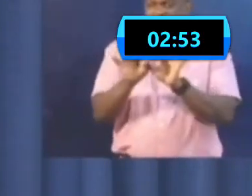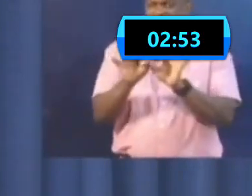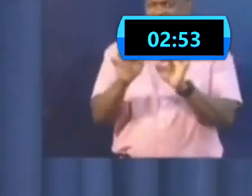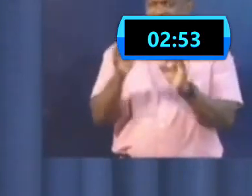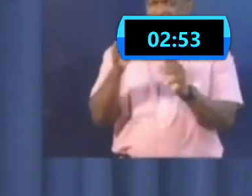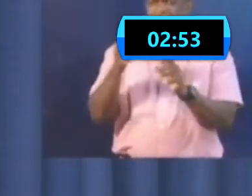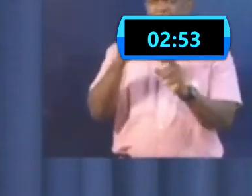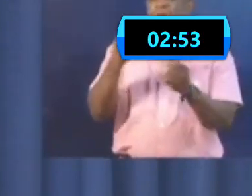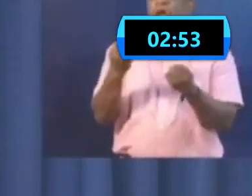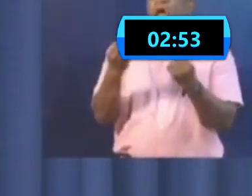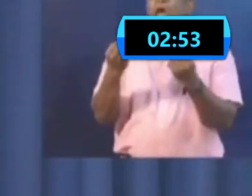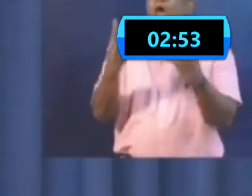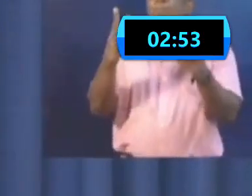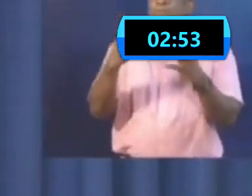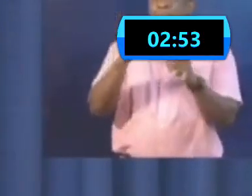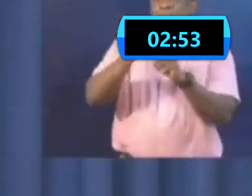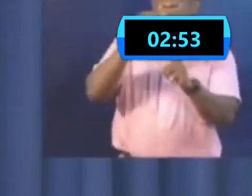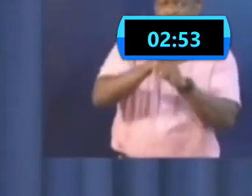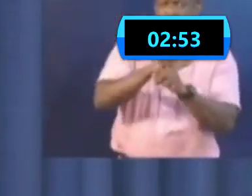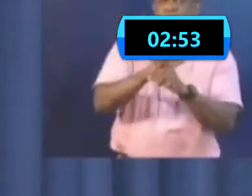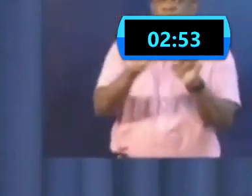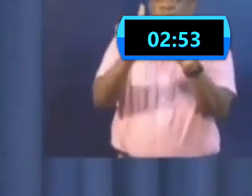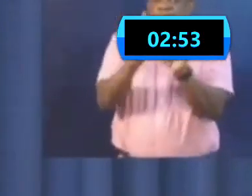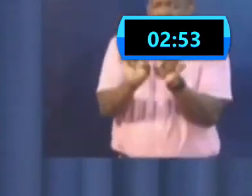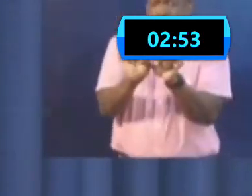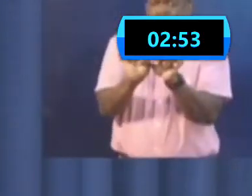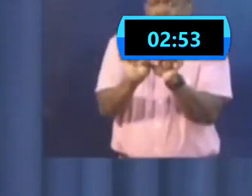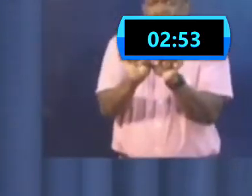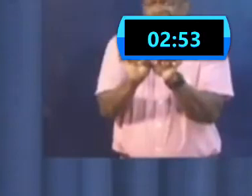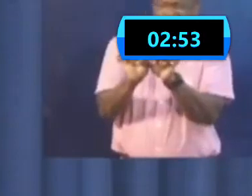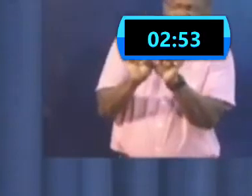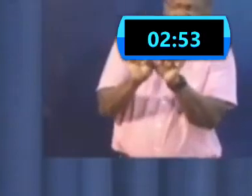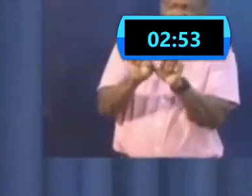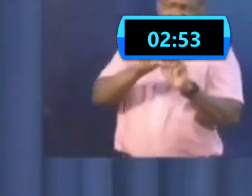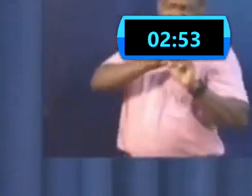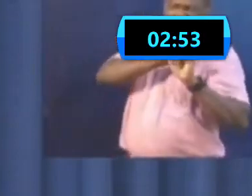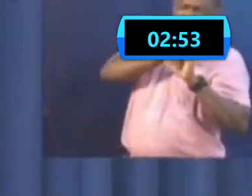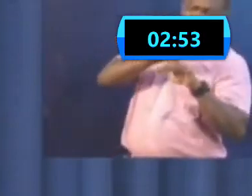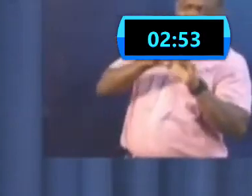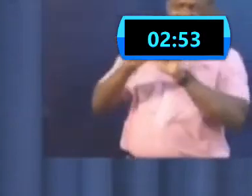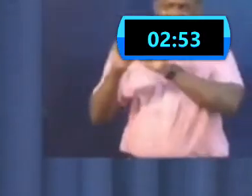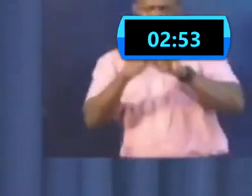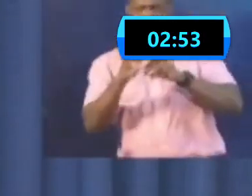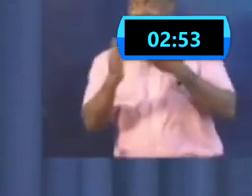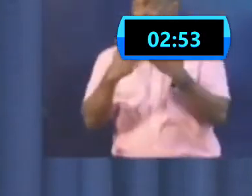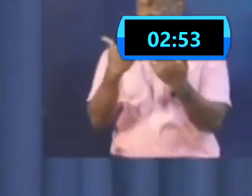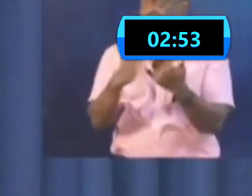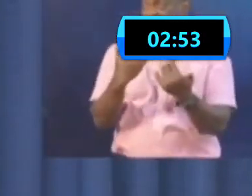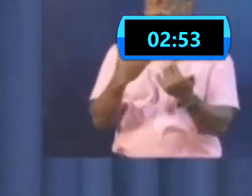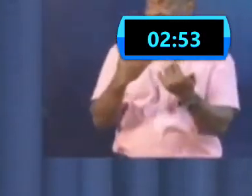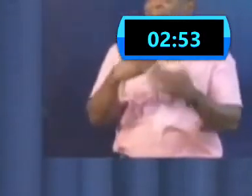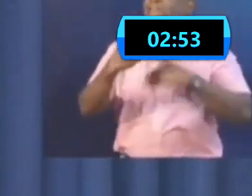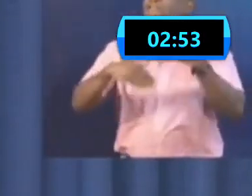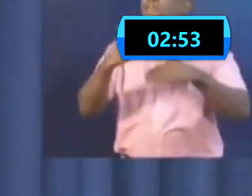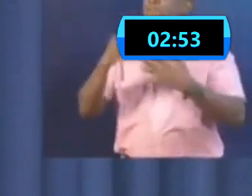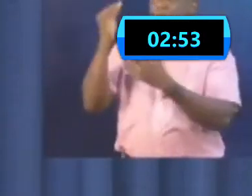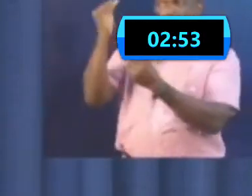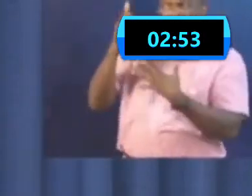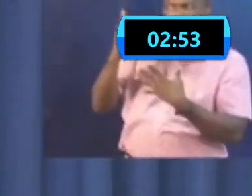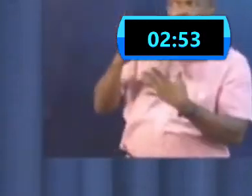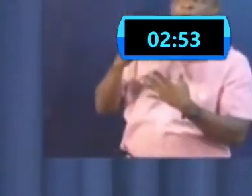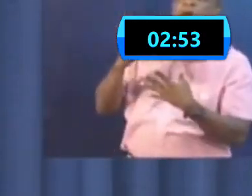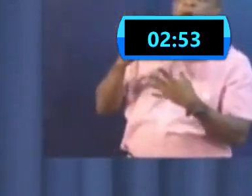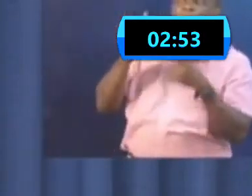getting the virus. All of these things were being learned along the way. And of course, eventually, we were told that the wearing of